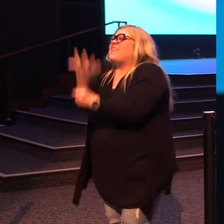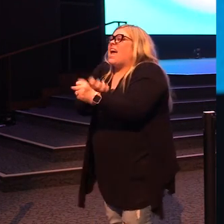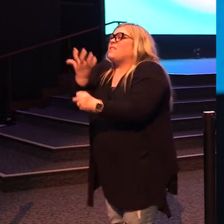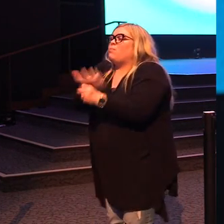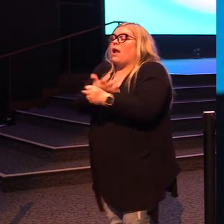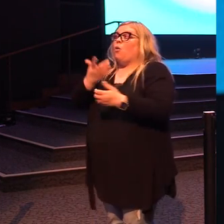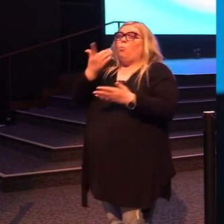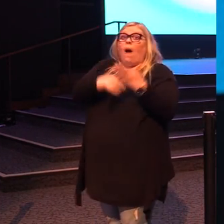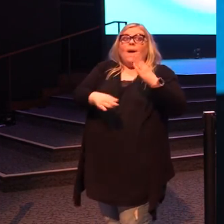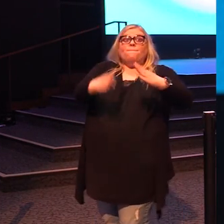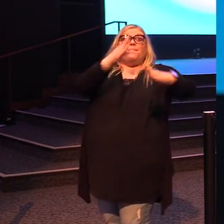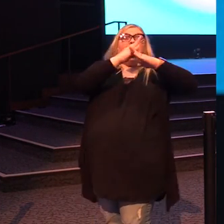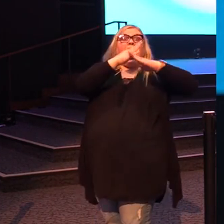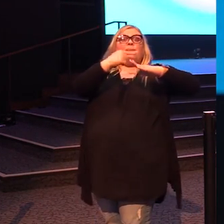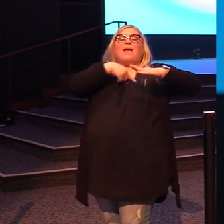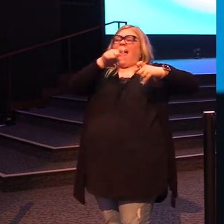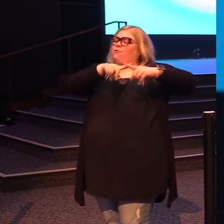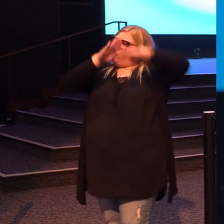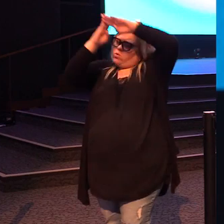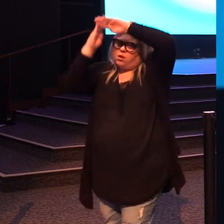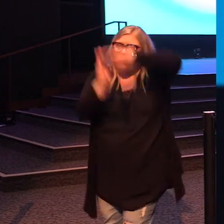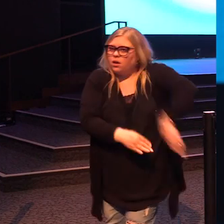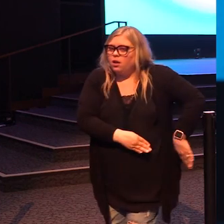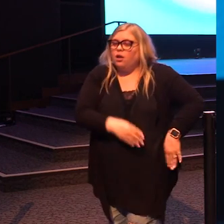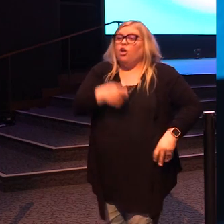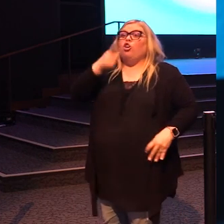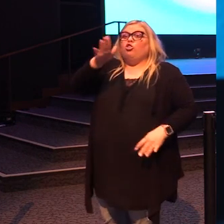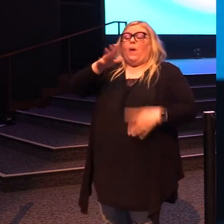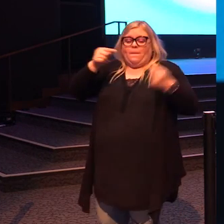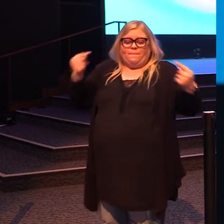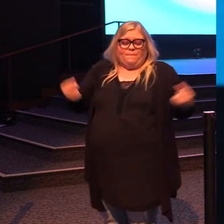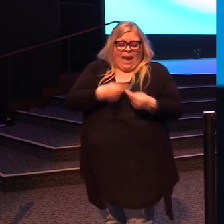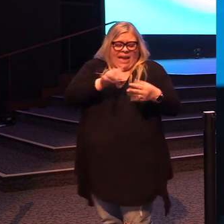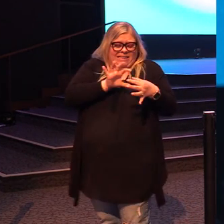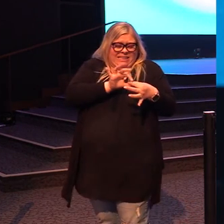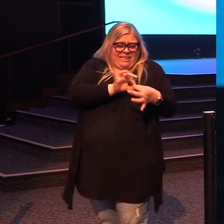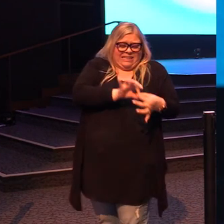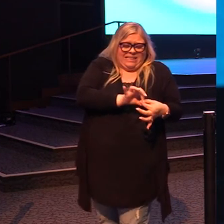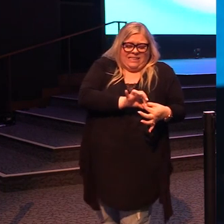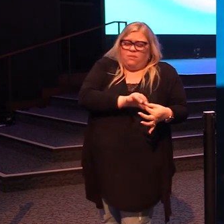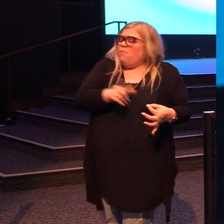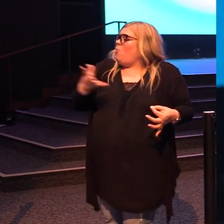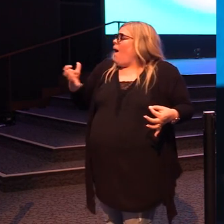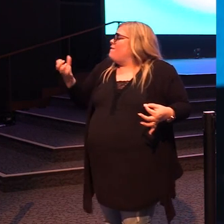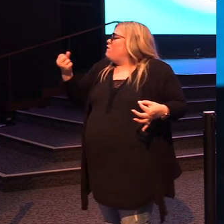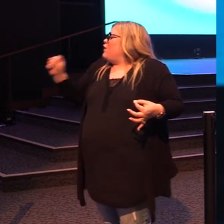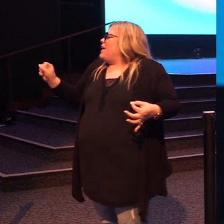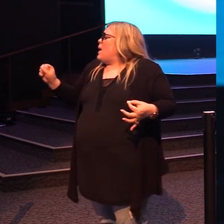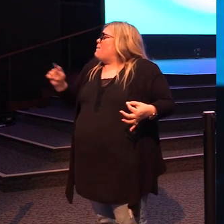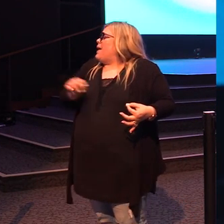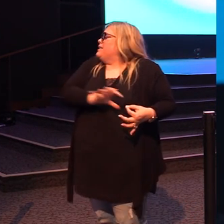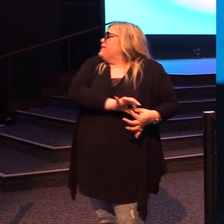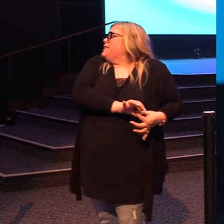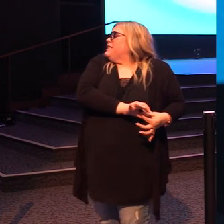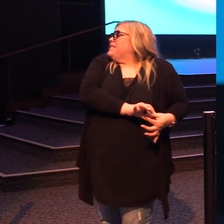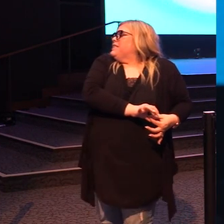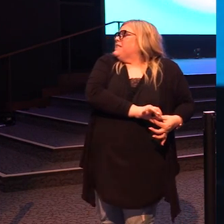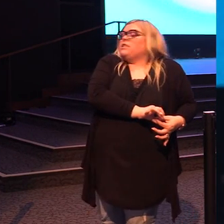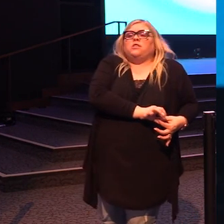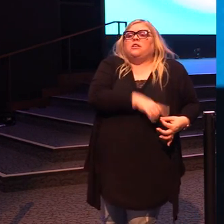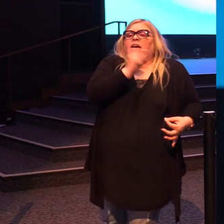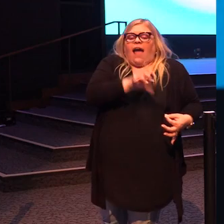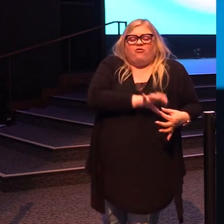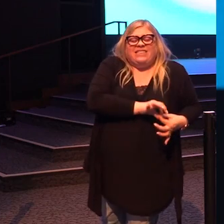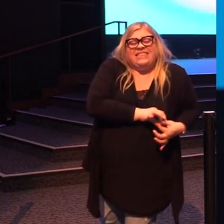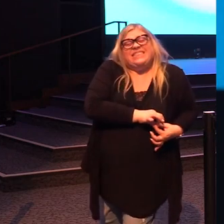have kept you stuck for so long. You're living in proximity to your pain, but you want freedom. You've got to move the proximity